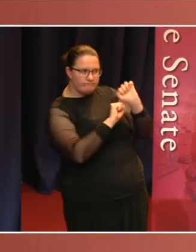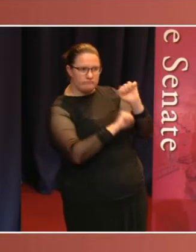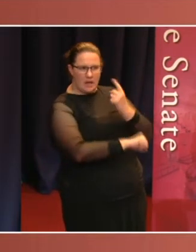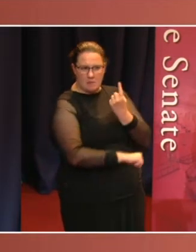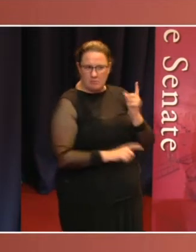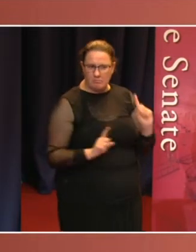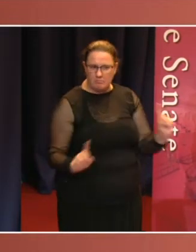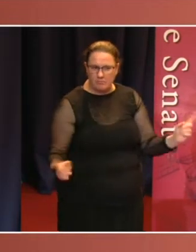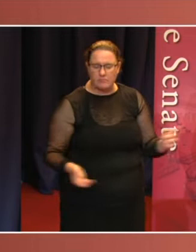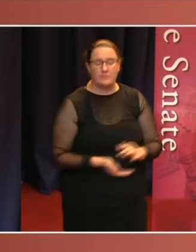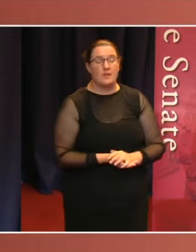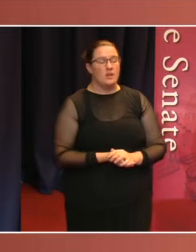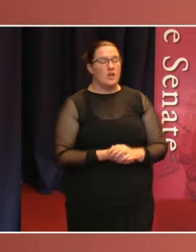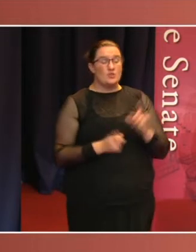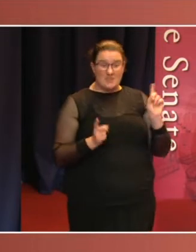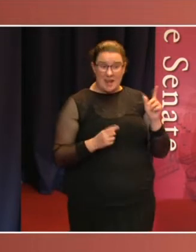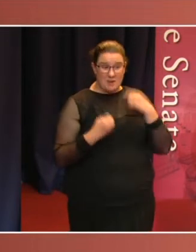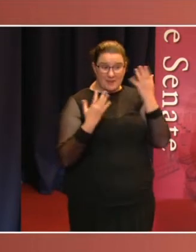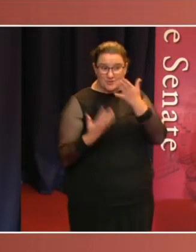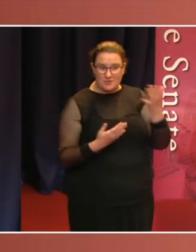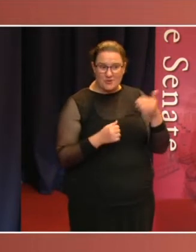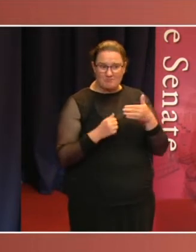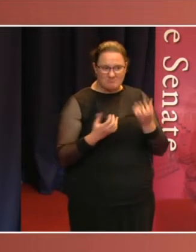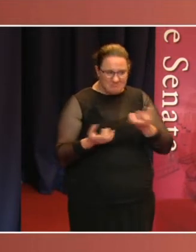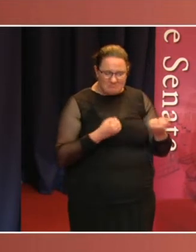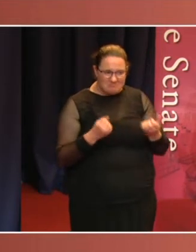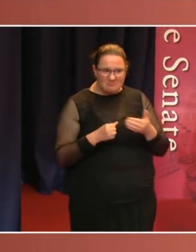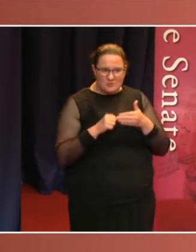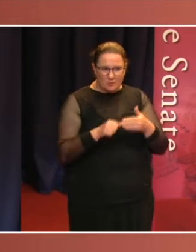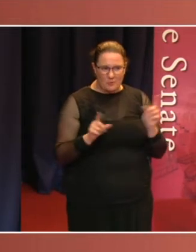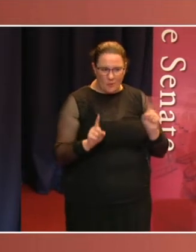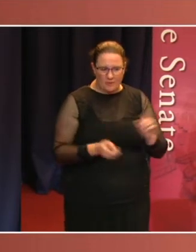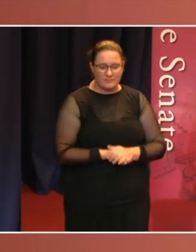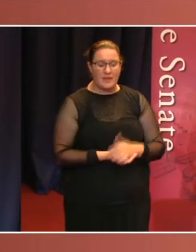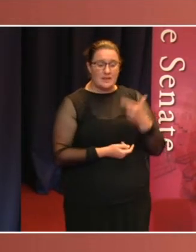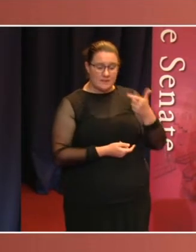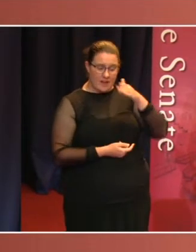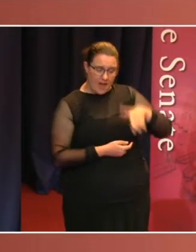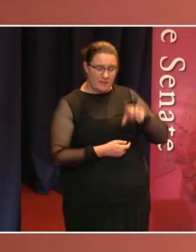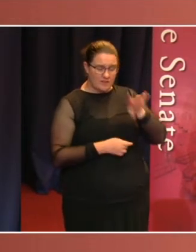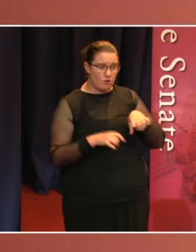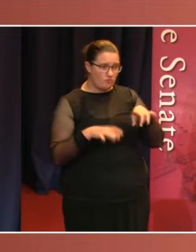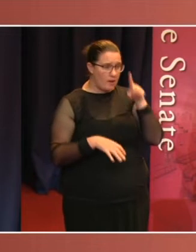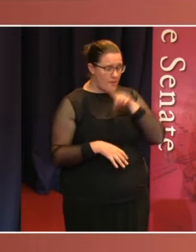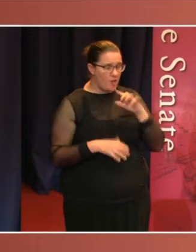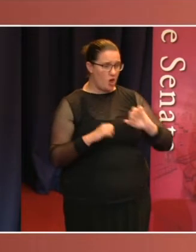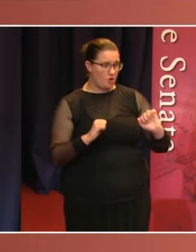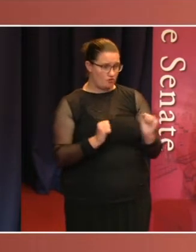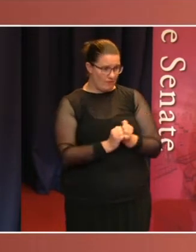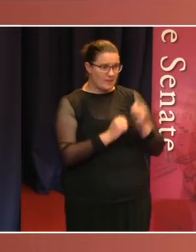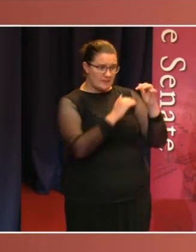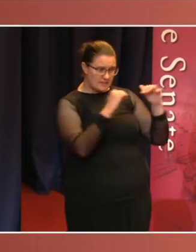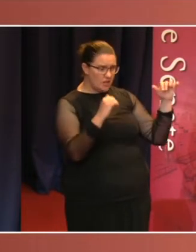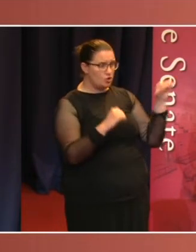those results for the first time. Seven in ten Australians agree that the Senate should use its powers to make